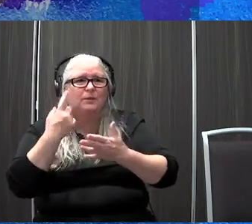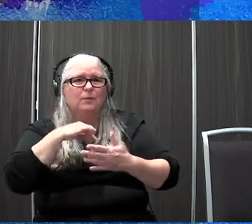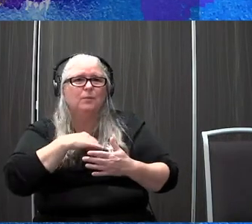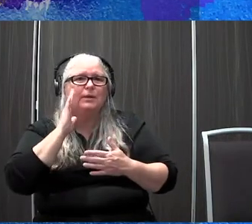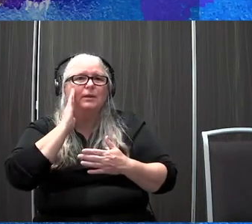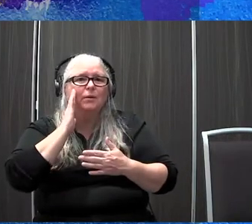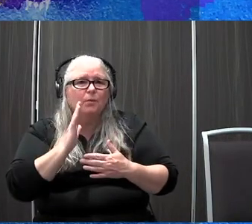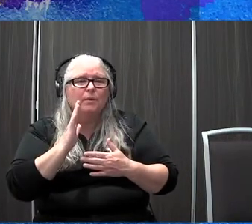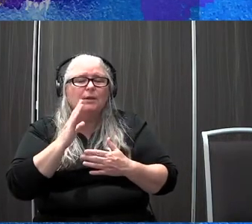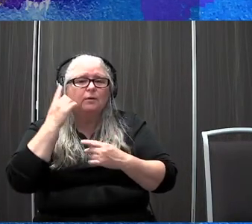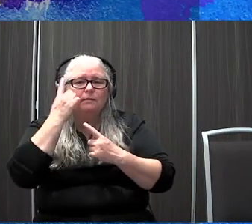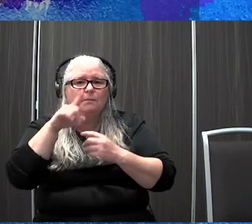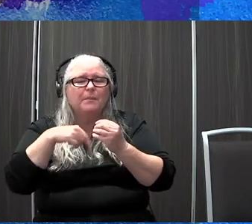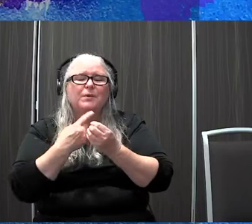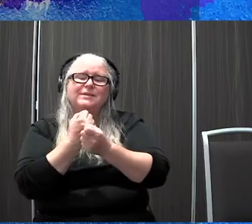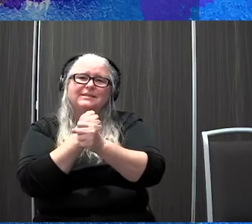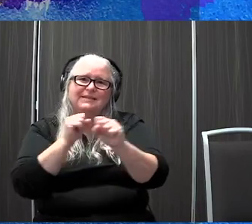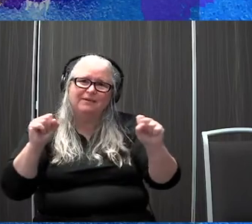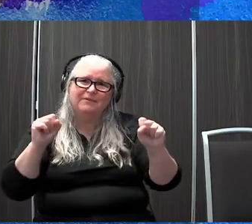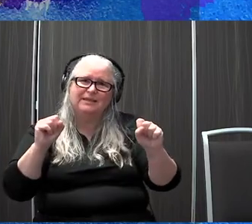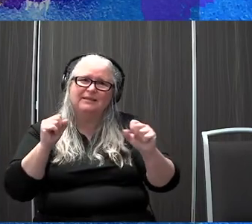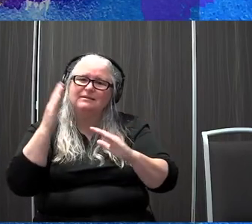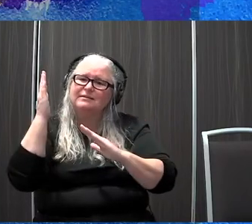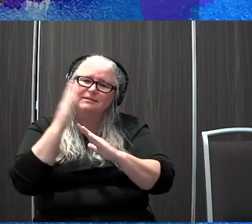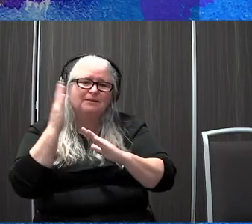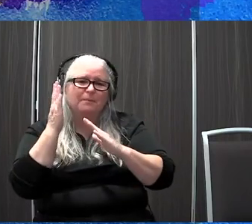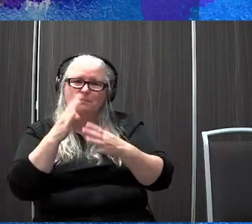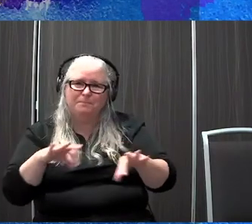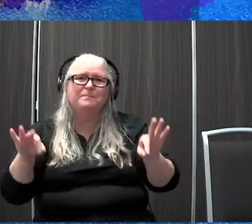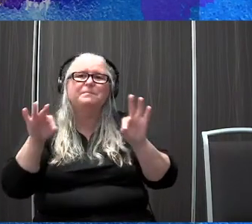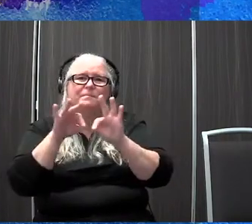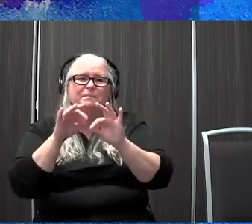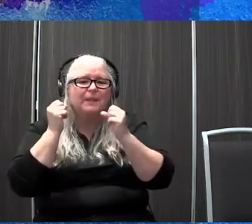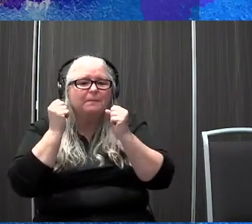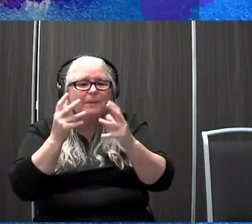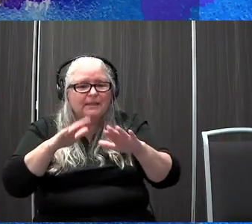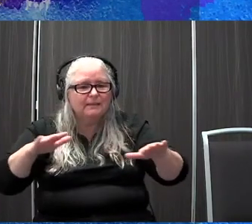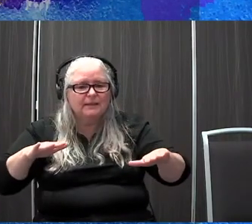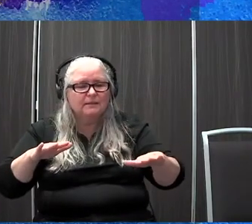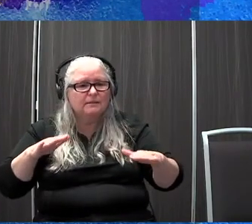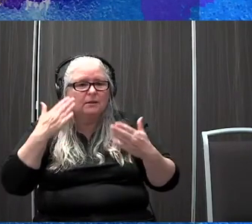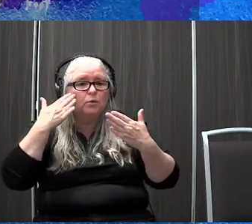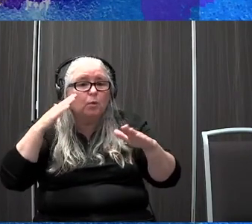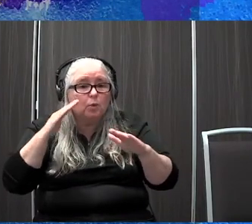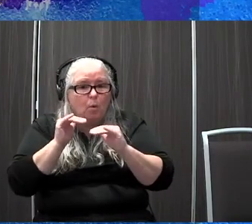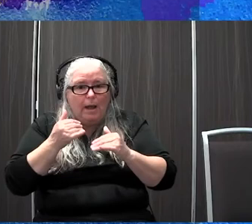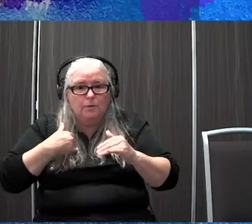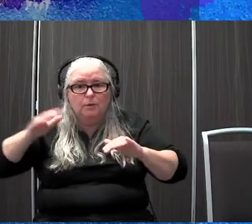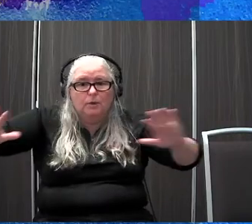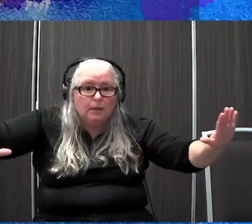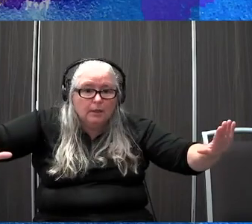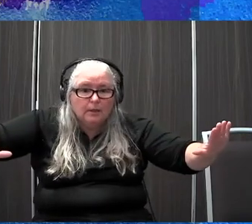considering safety as our top priority. Um, like I said, a lot of these kiddos don't know to put their hands out to catch themselves. So